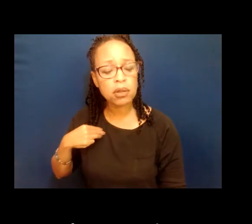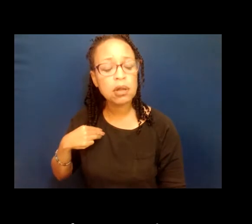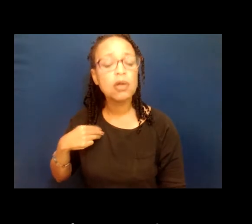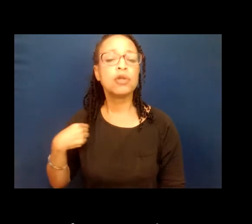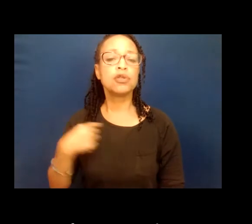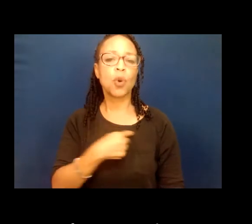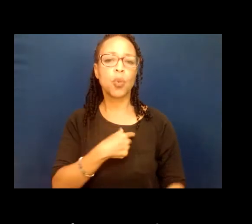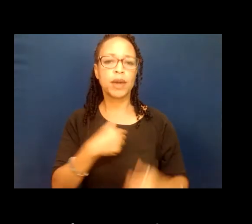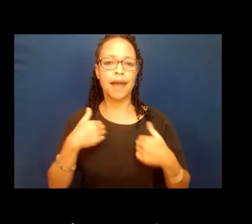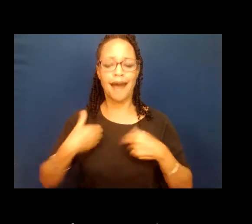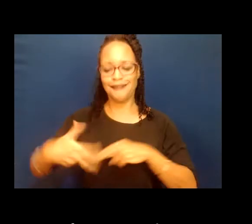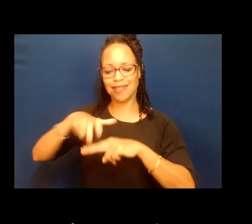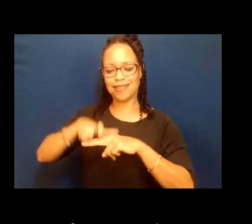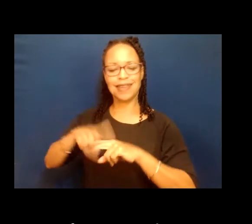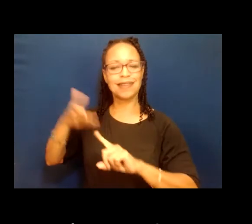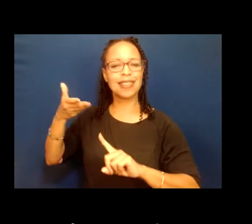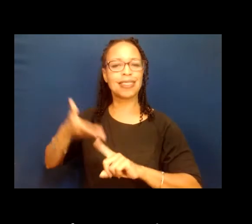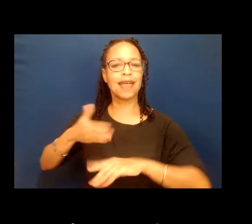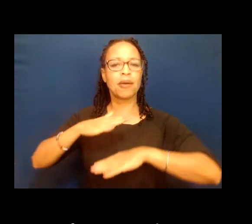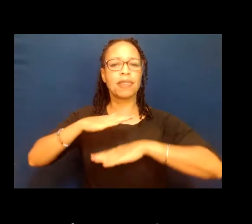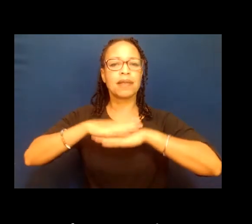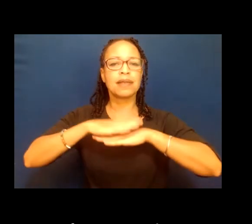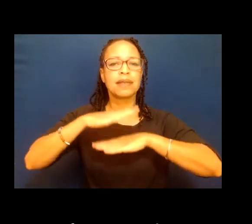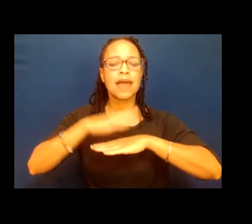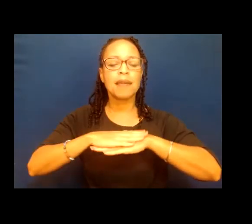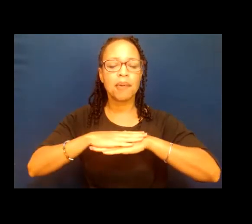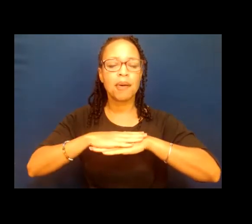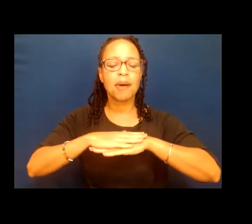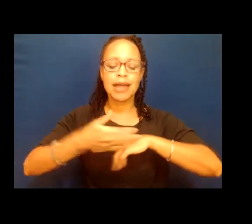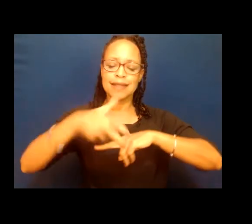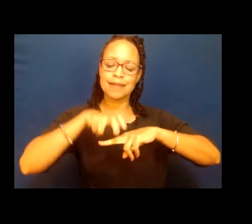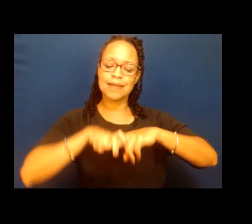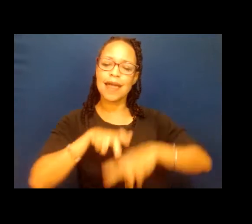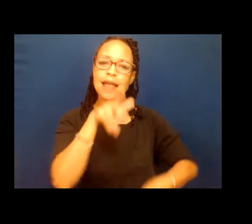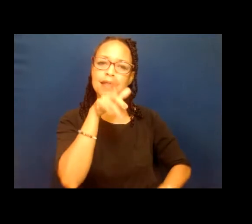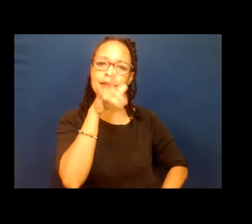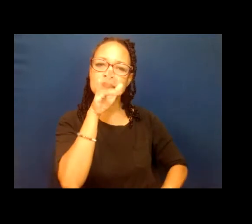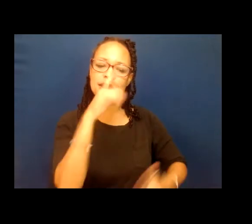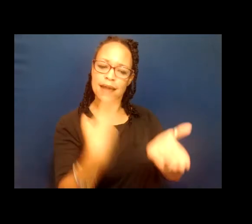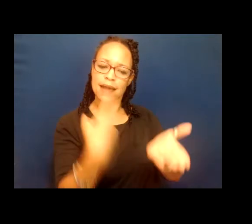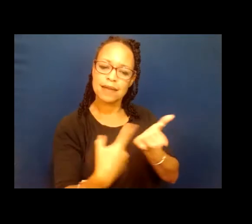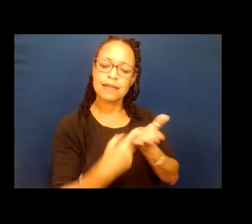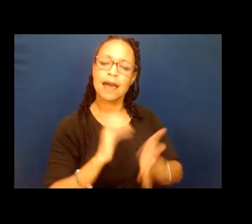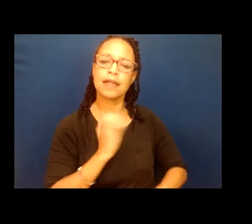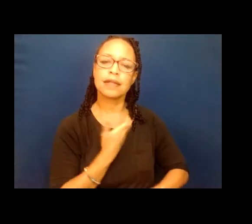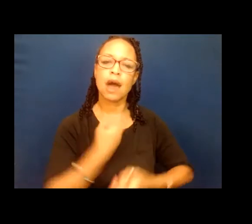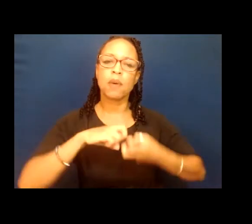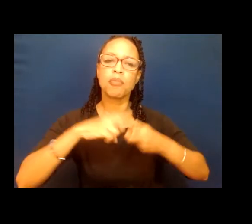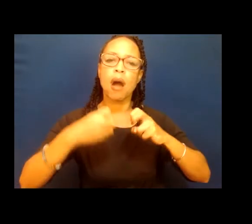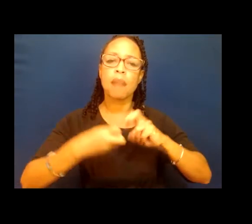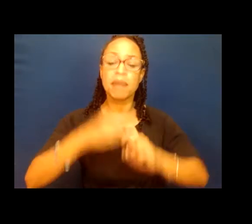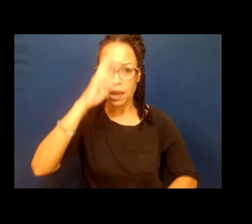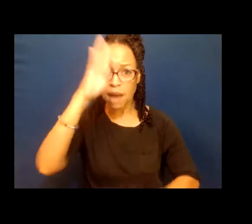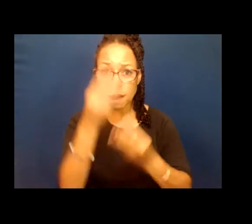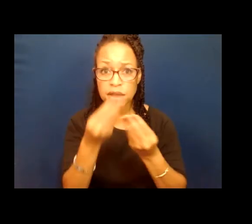mesa y poder sentarnos y discutir nuestros problemas y lograr soluciones. Esta noche,